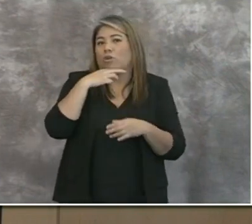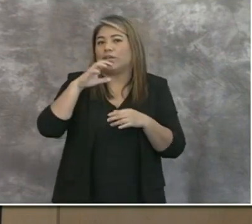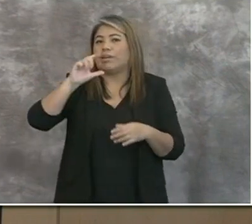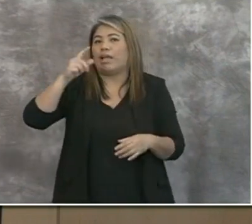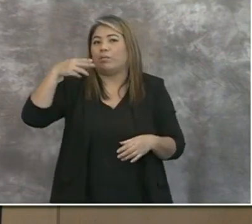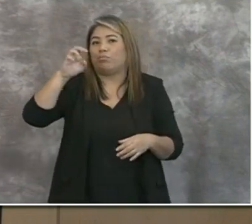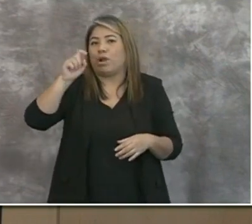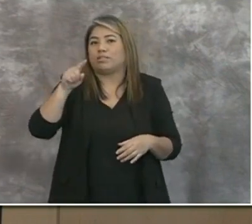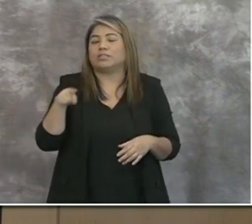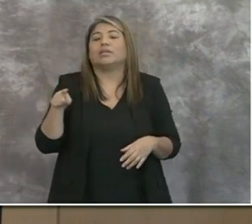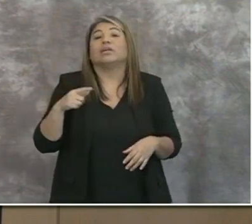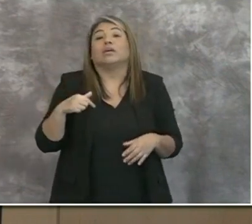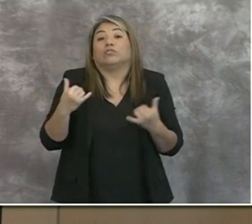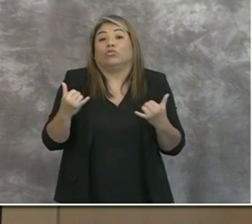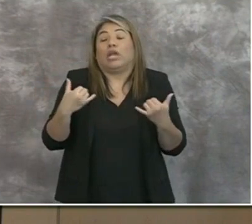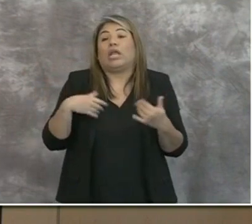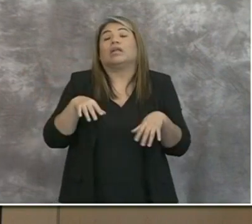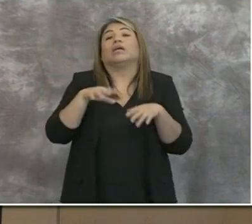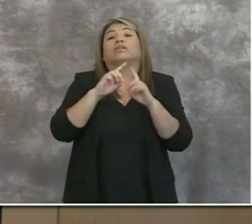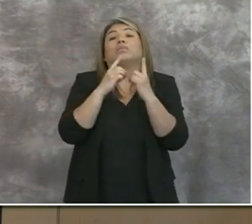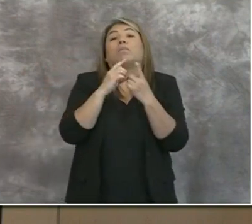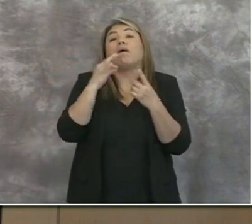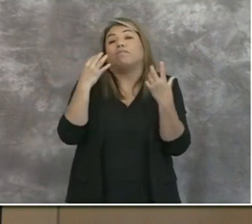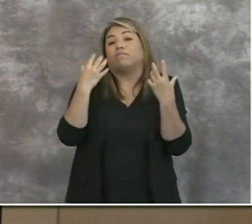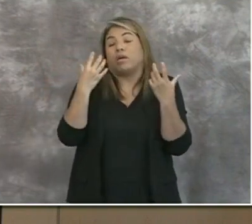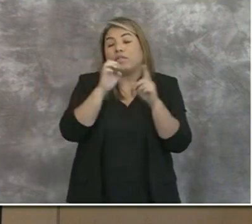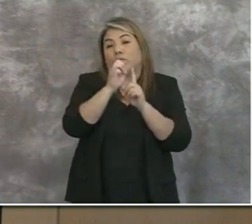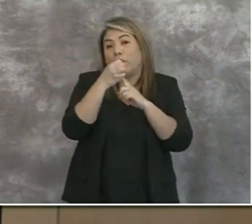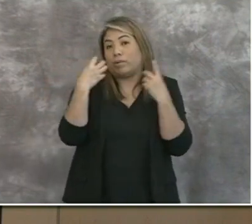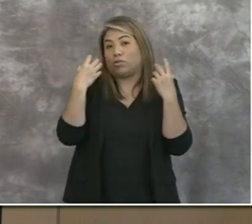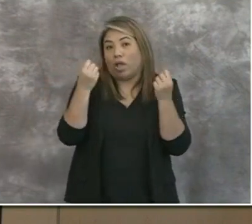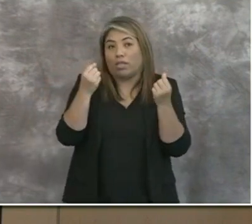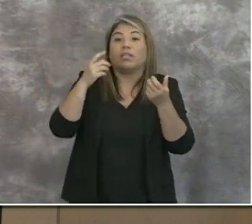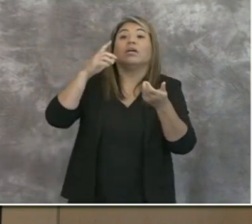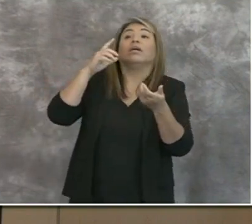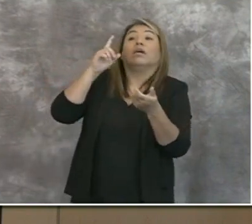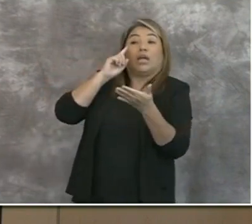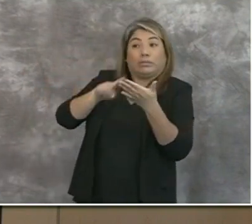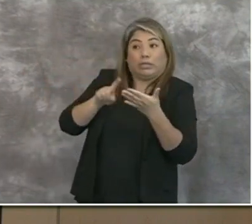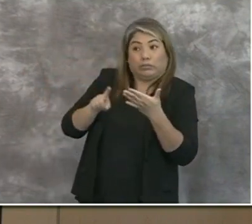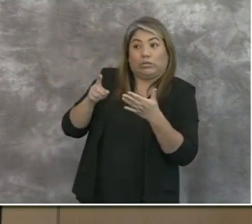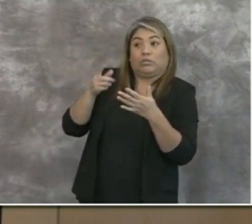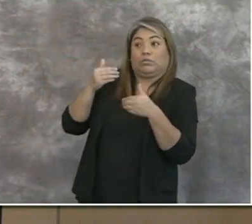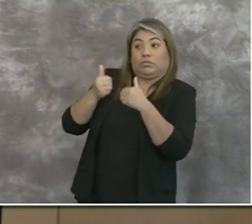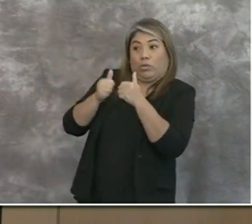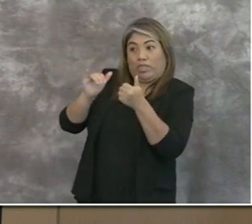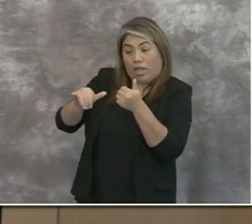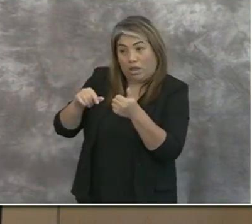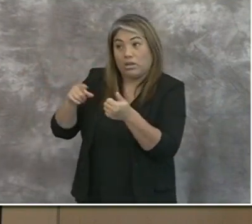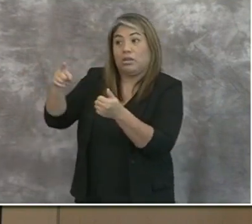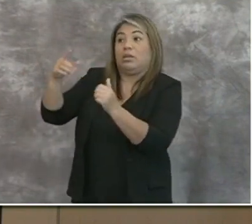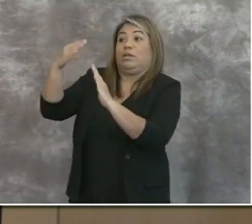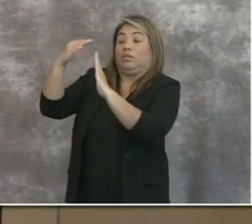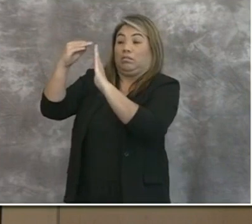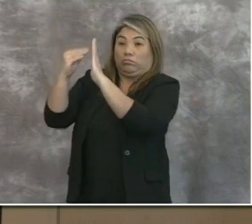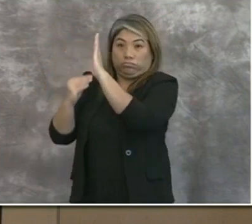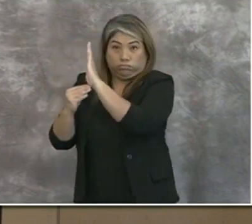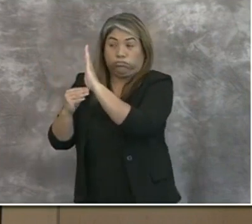today, there is actually a Department of Environmental Health inspection going on. So once that report is completed,